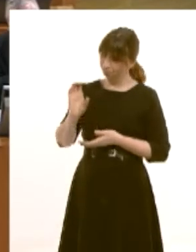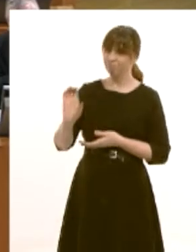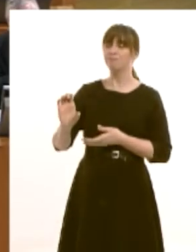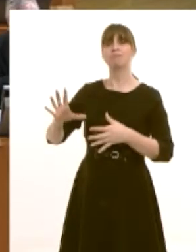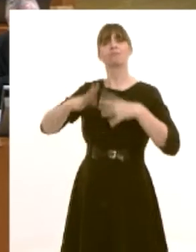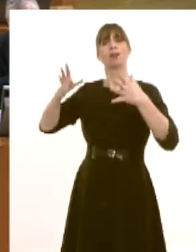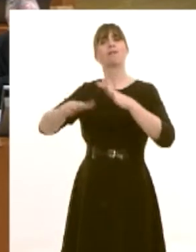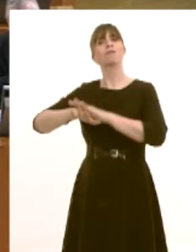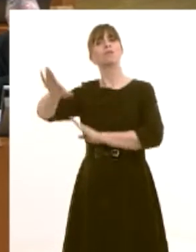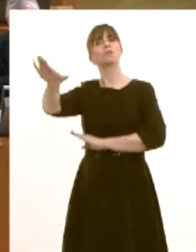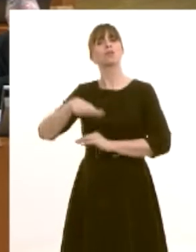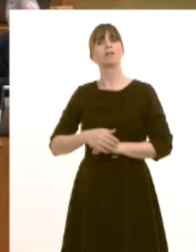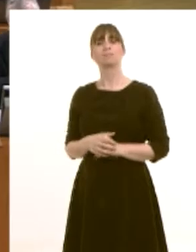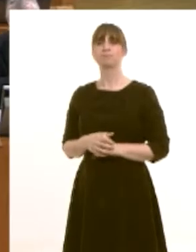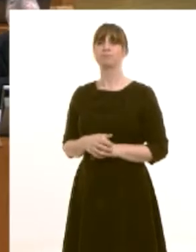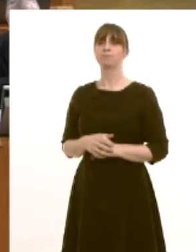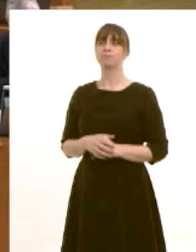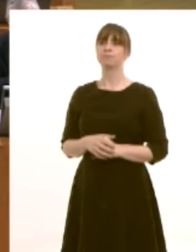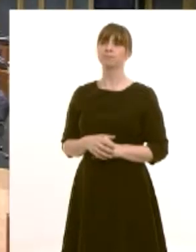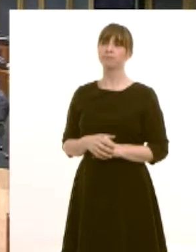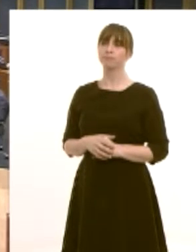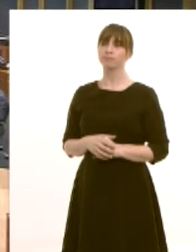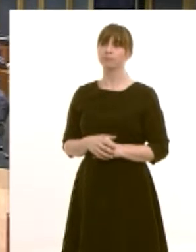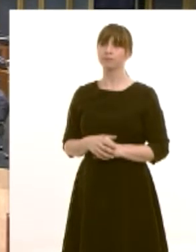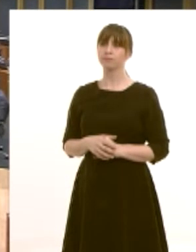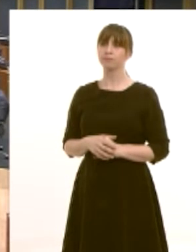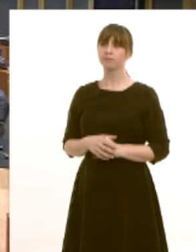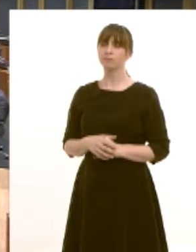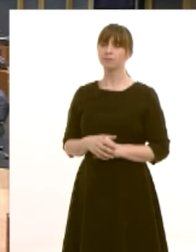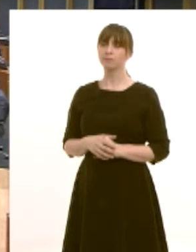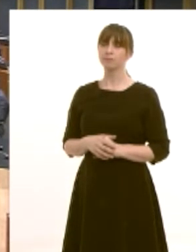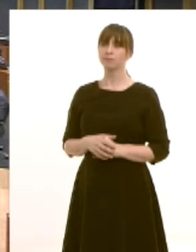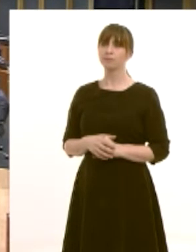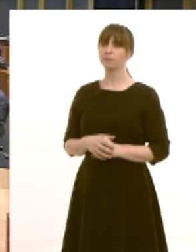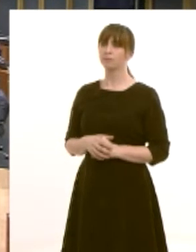the future of our youngsters the